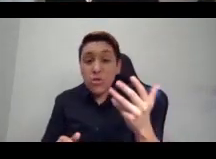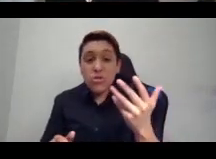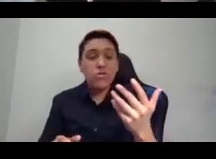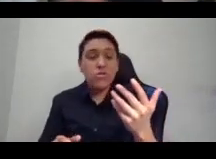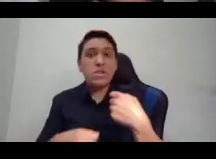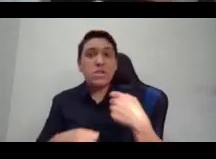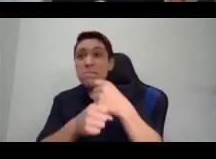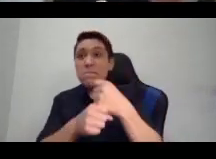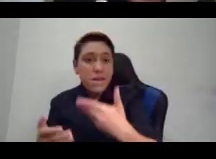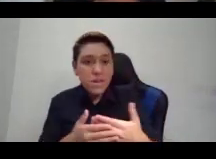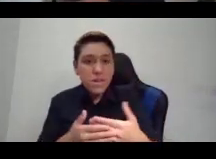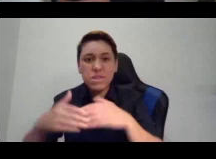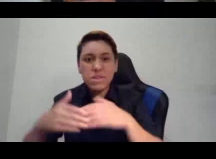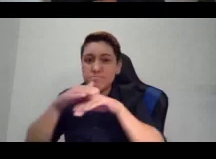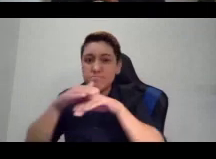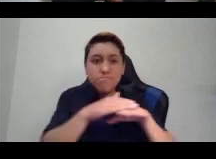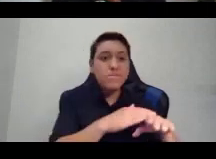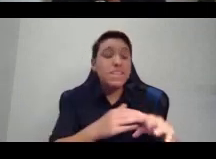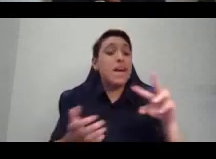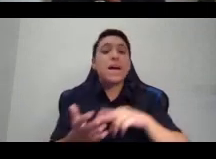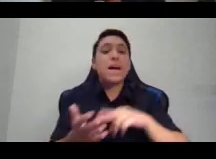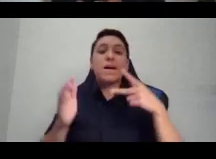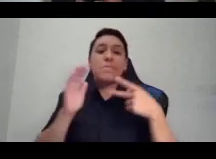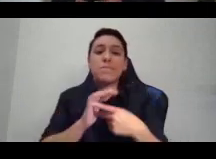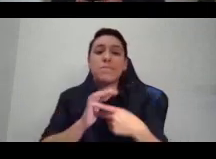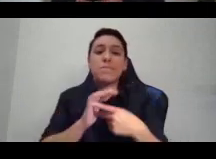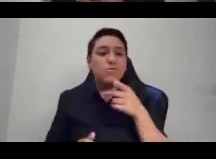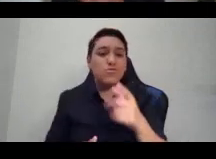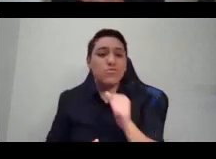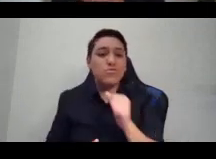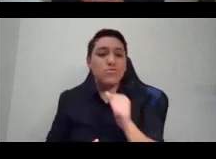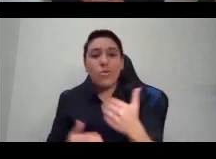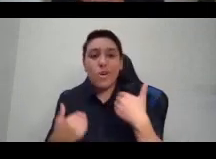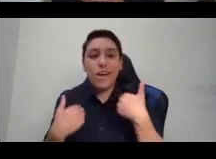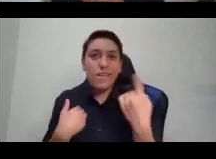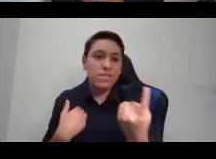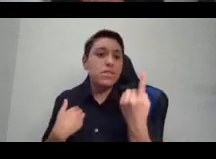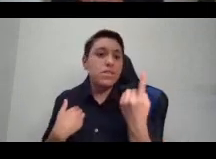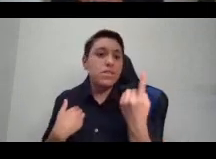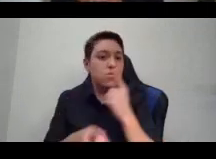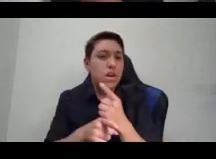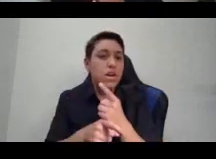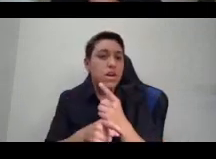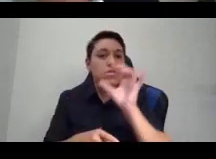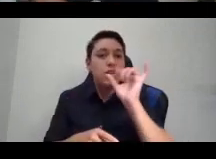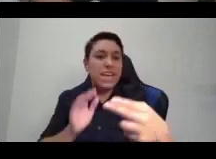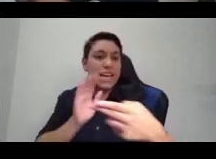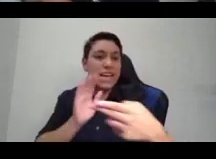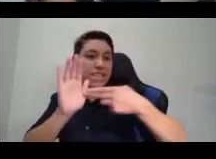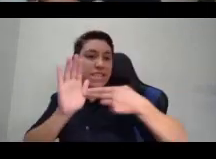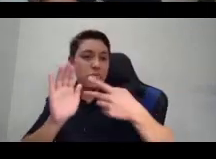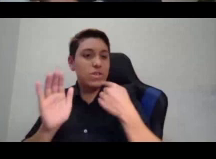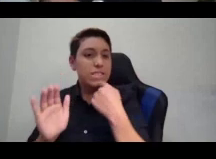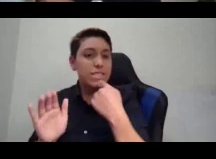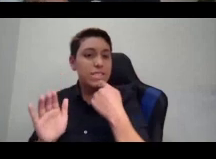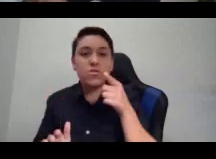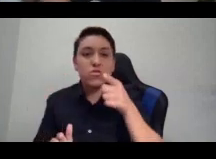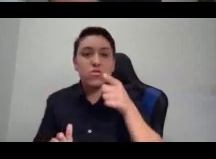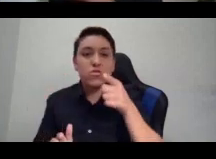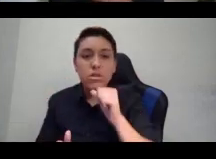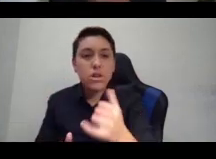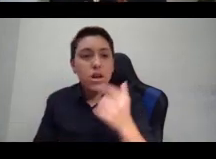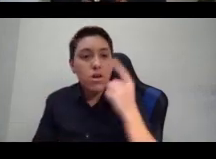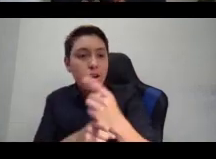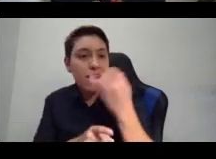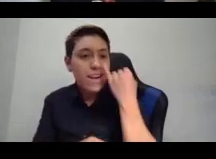something, that you are something, or that you are criminal in some way, right?